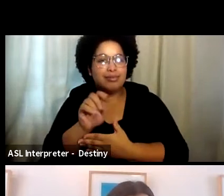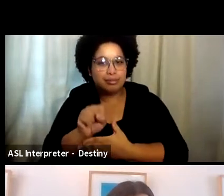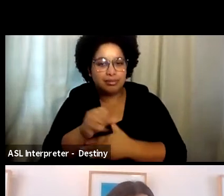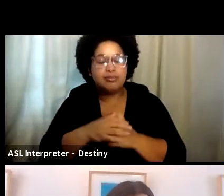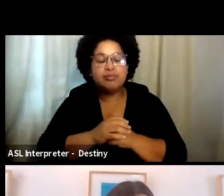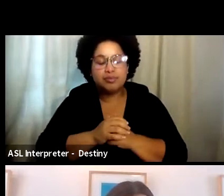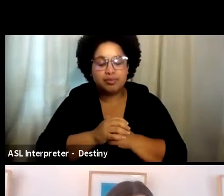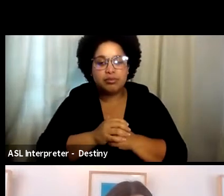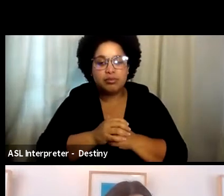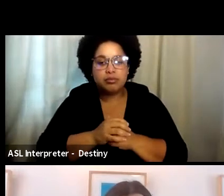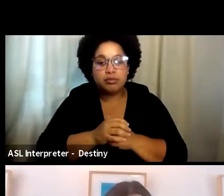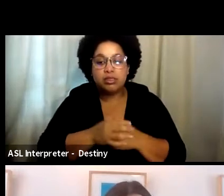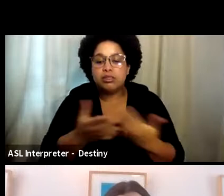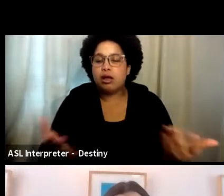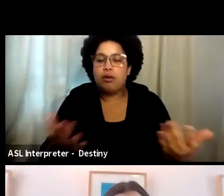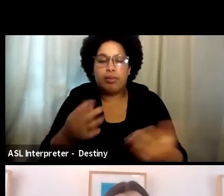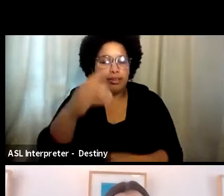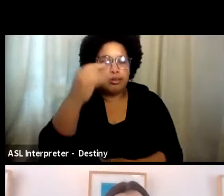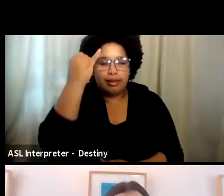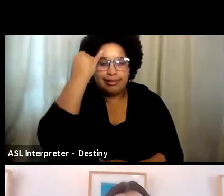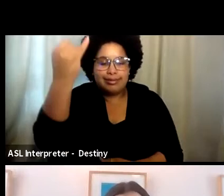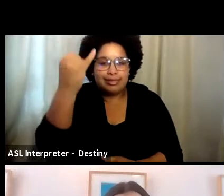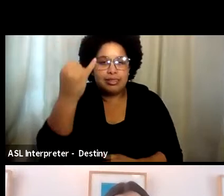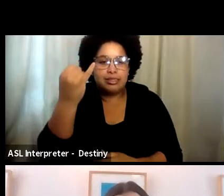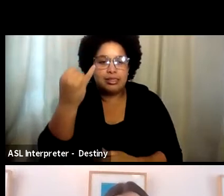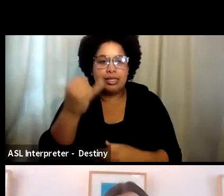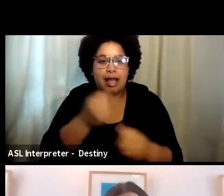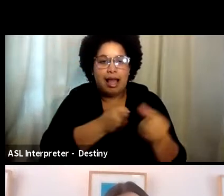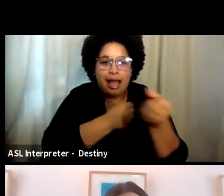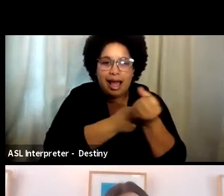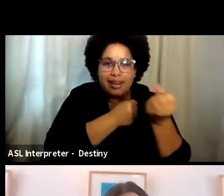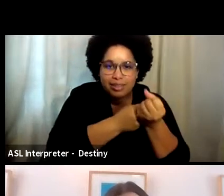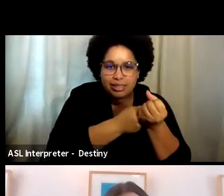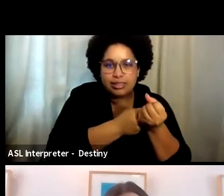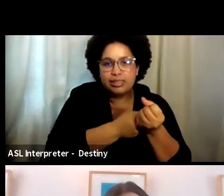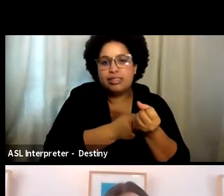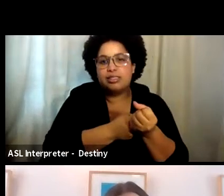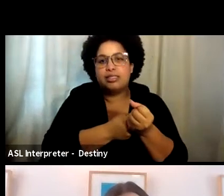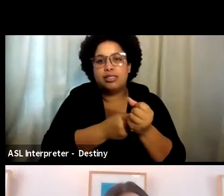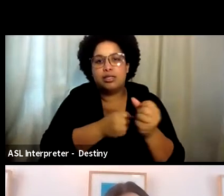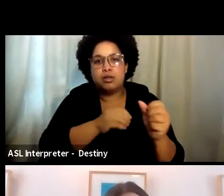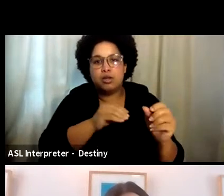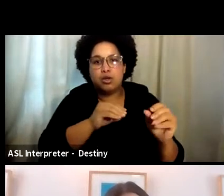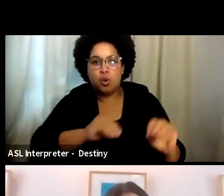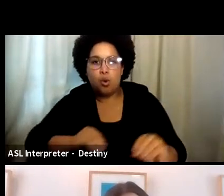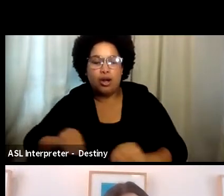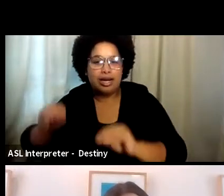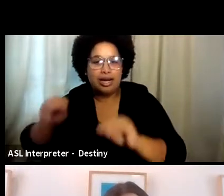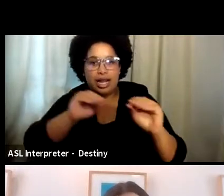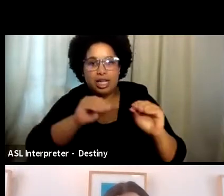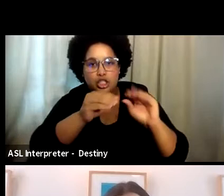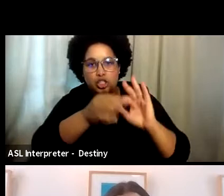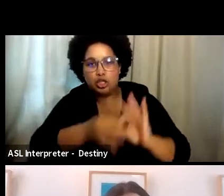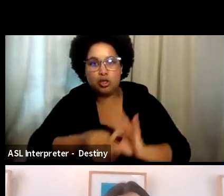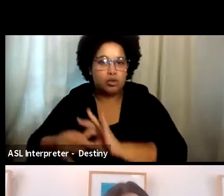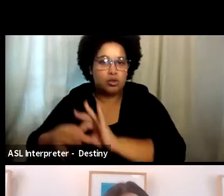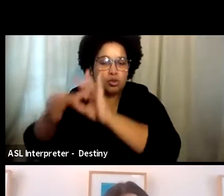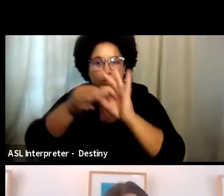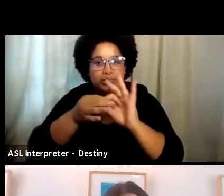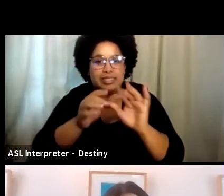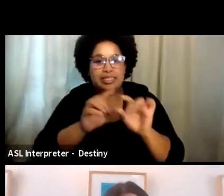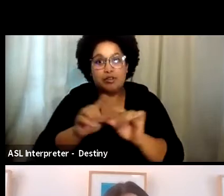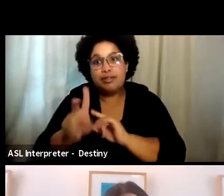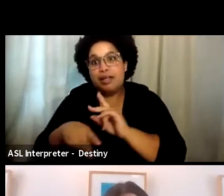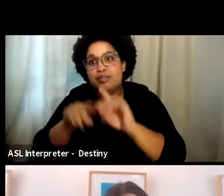So, but as I said, the idea of this being both advocacy and coordination truly because we are coordinating between different departments